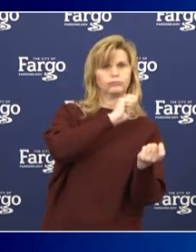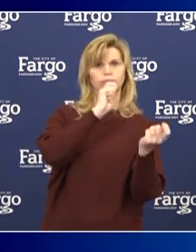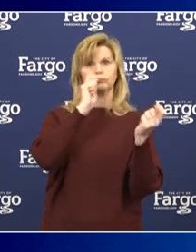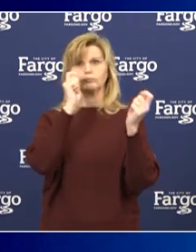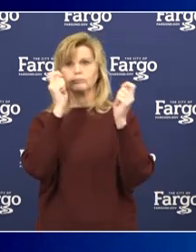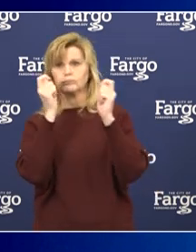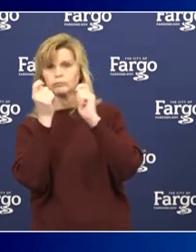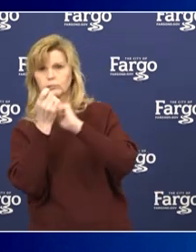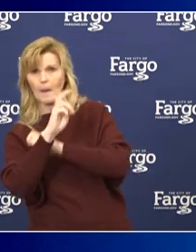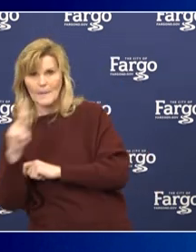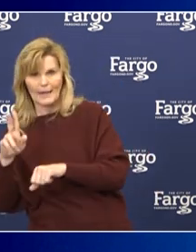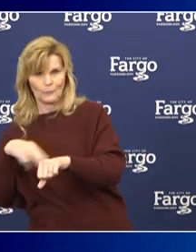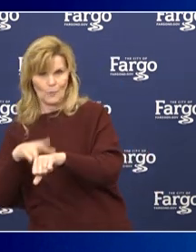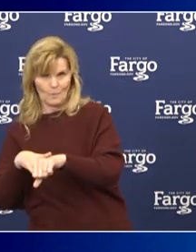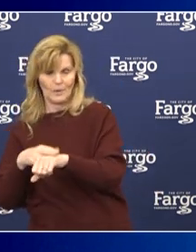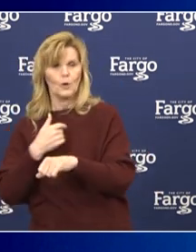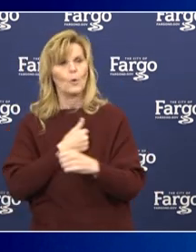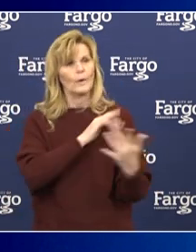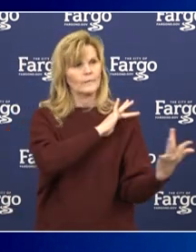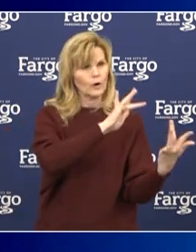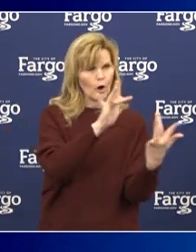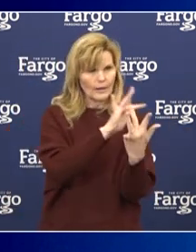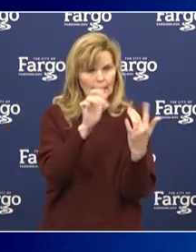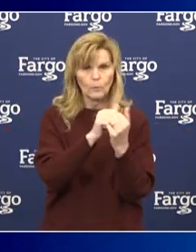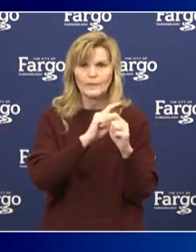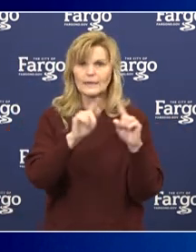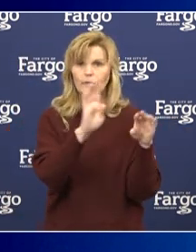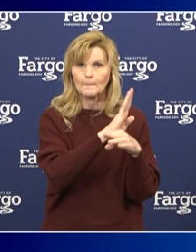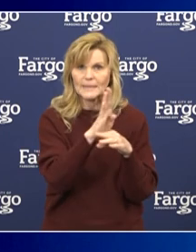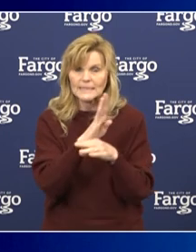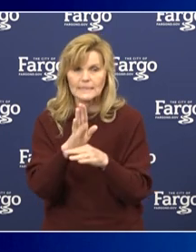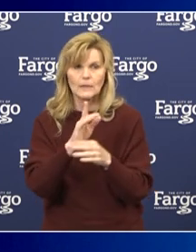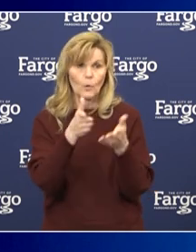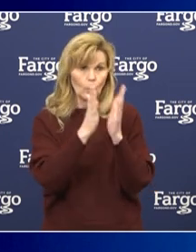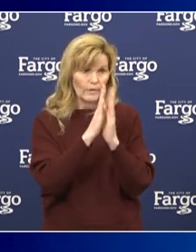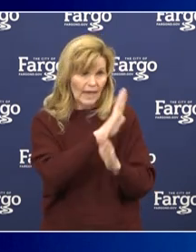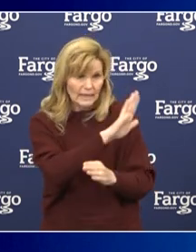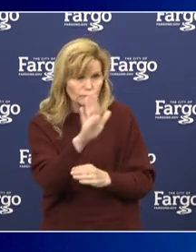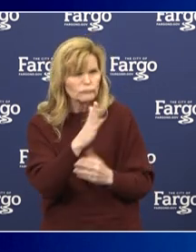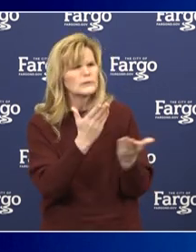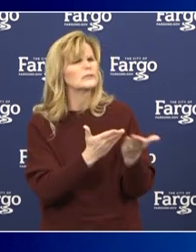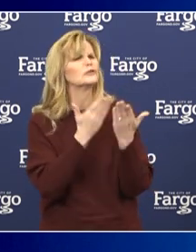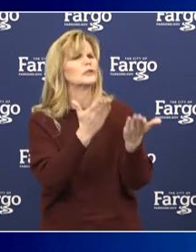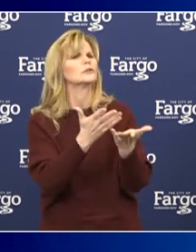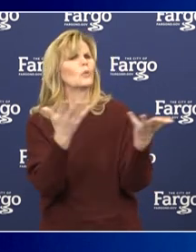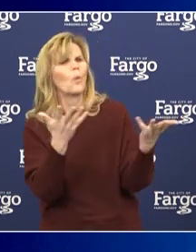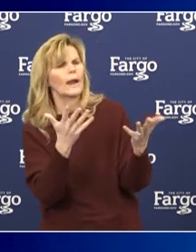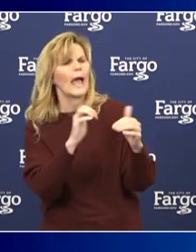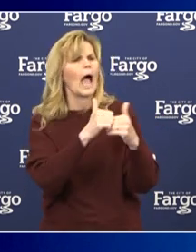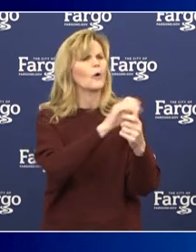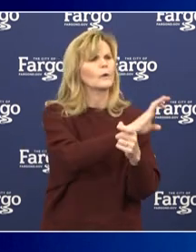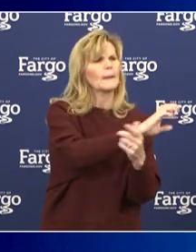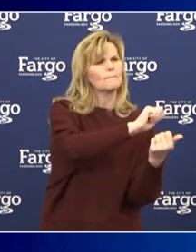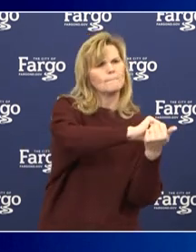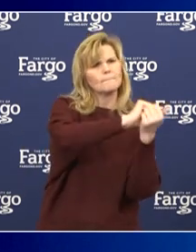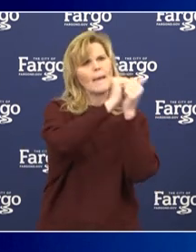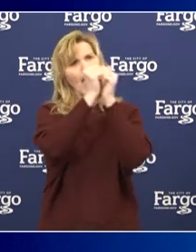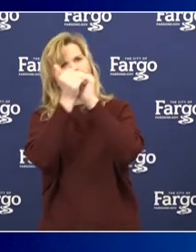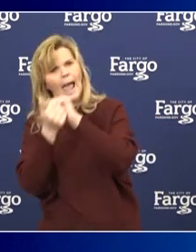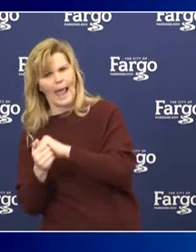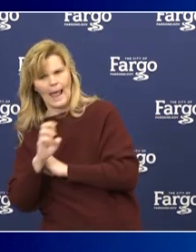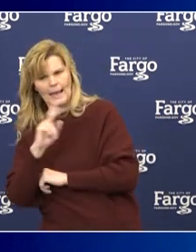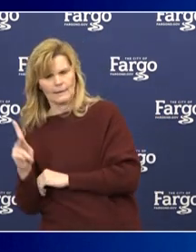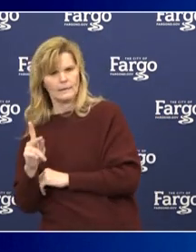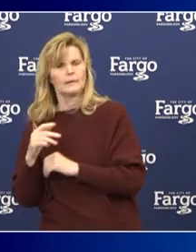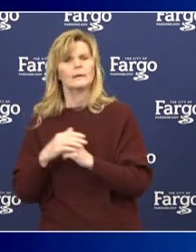We've reached out to the business community and asked for some of their suggestions, as well as what